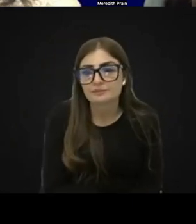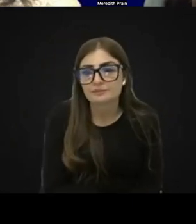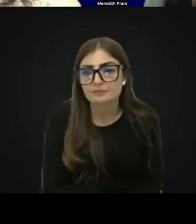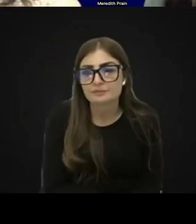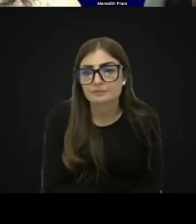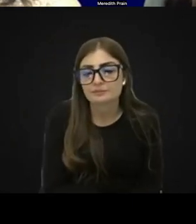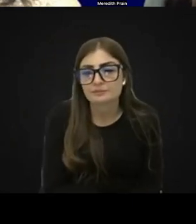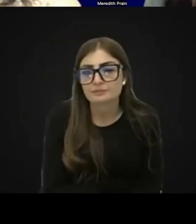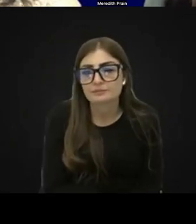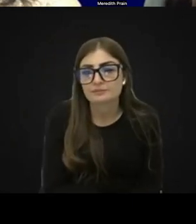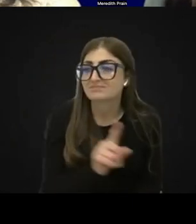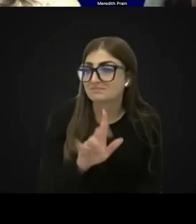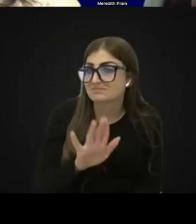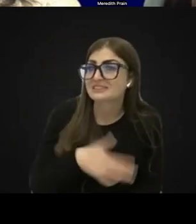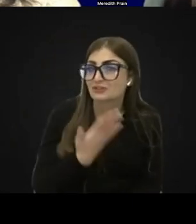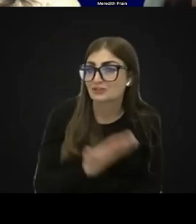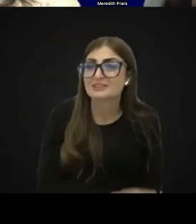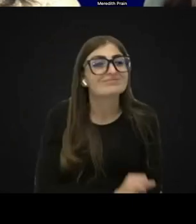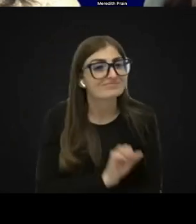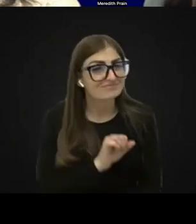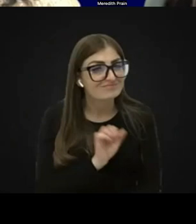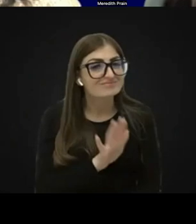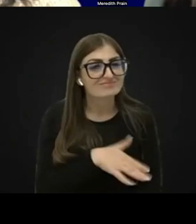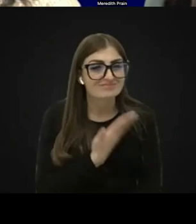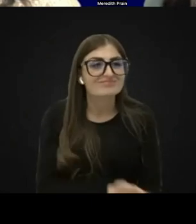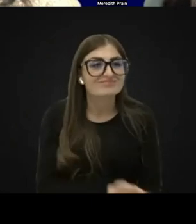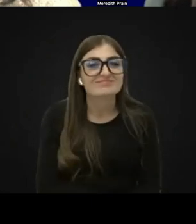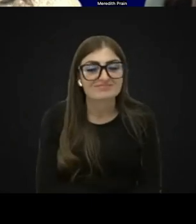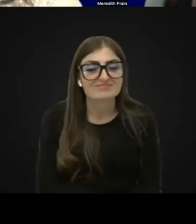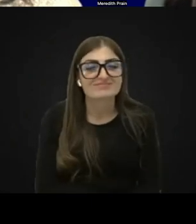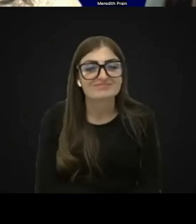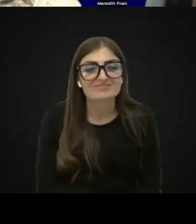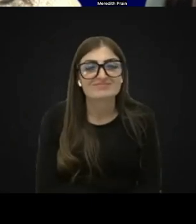Interesting question. really interesting question.